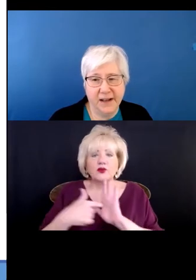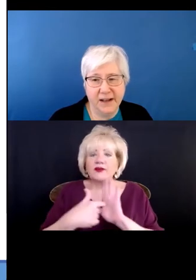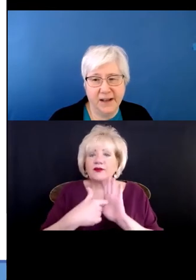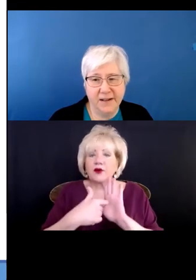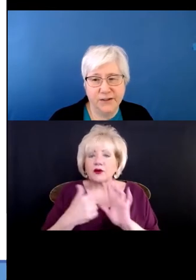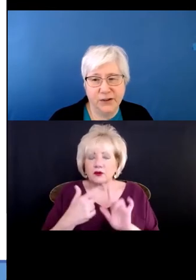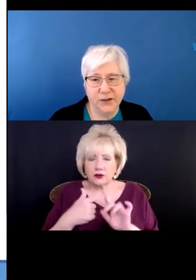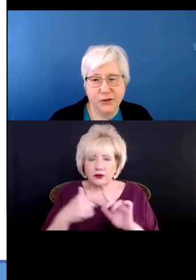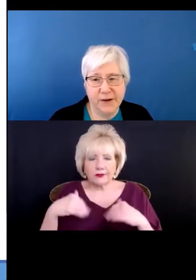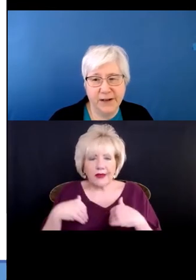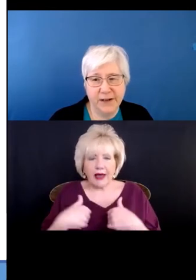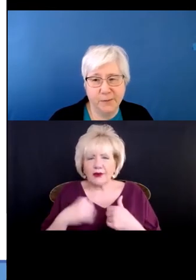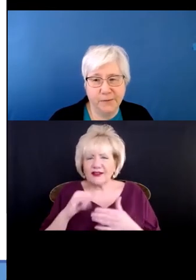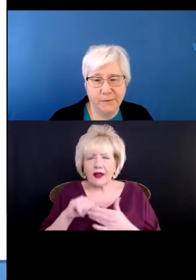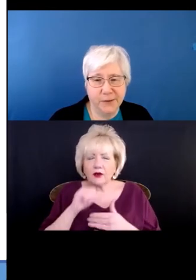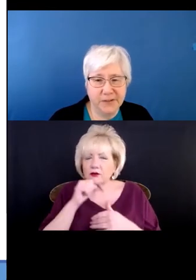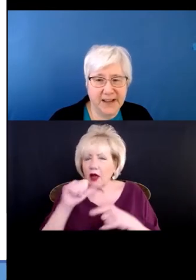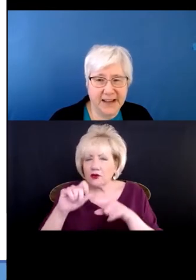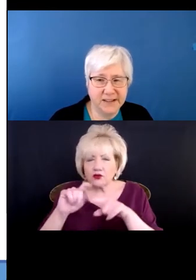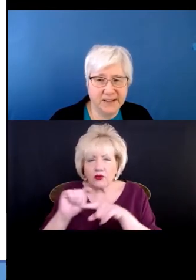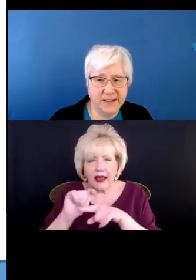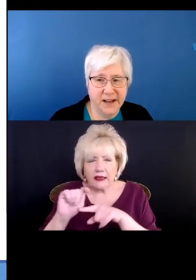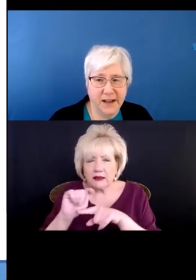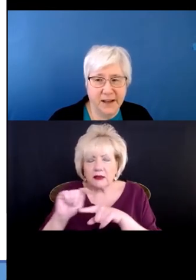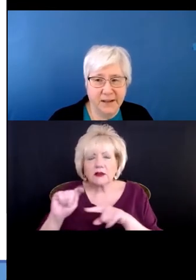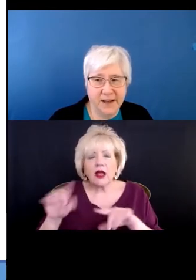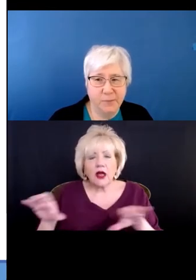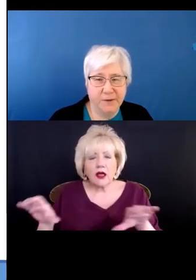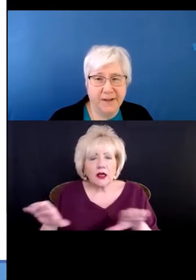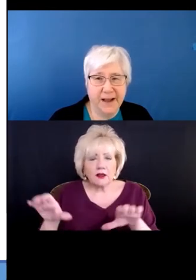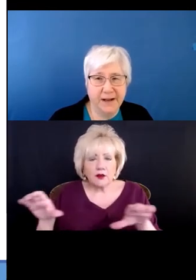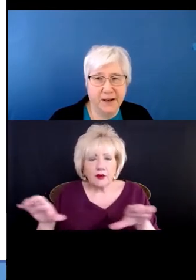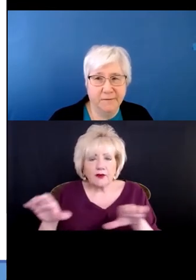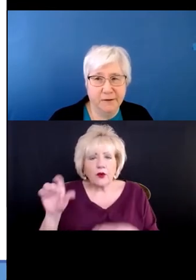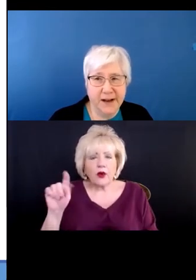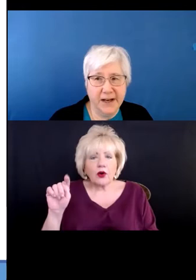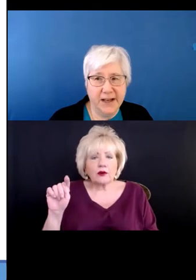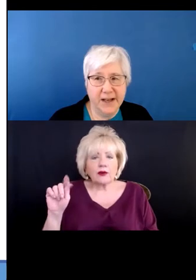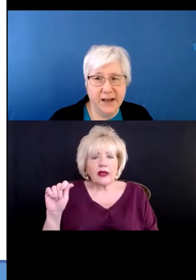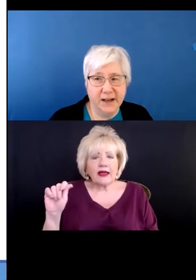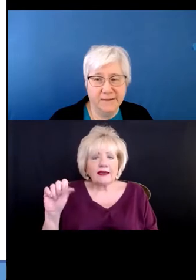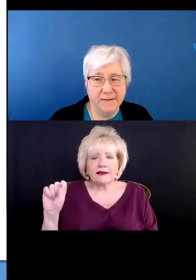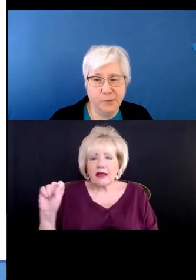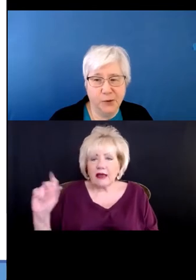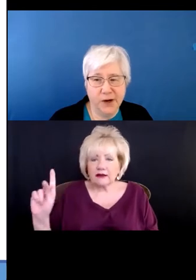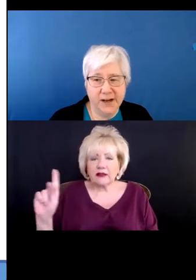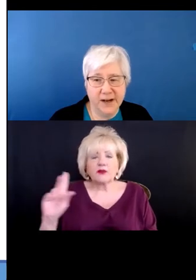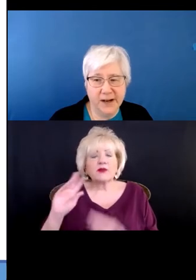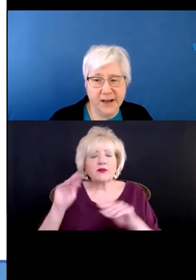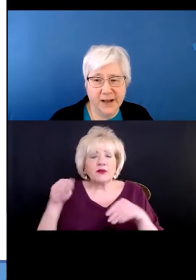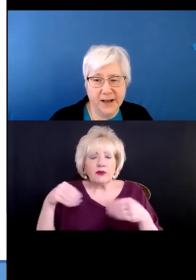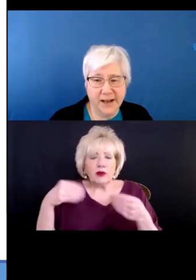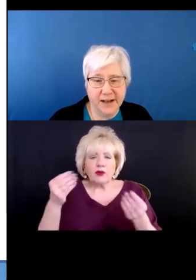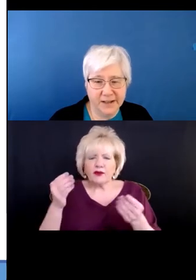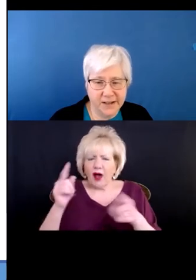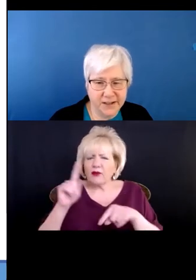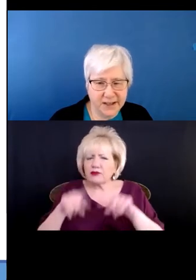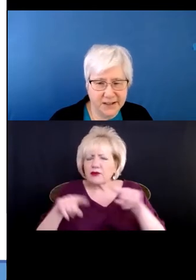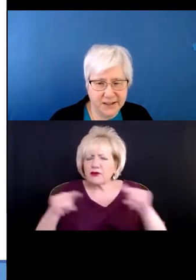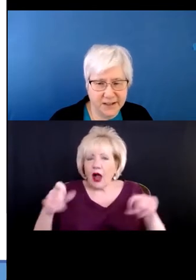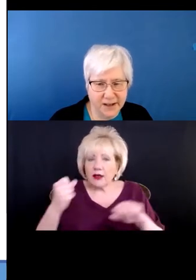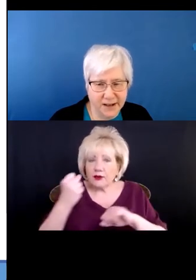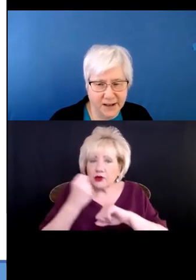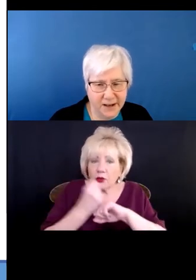trained to perform tasks. They provide a variety of support and